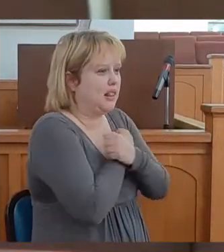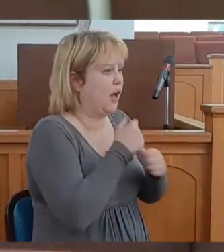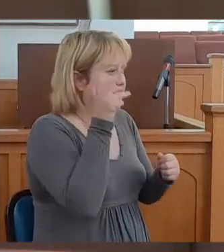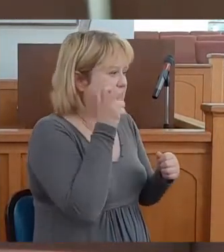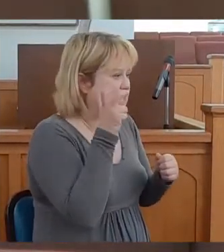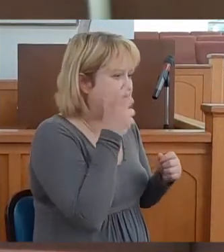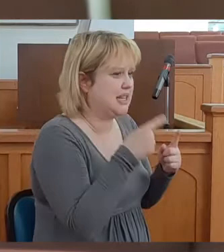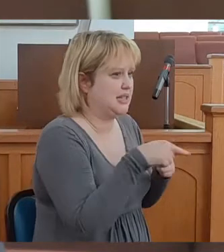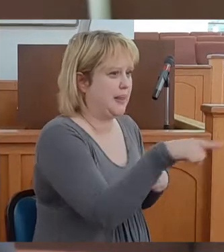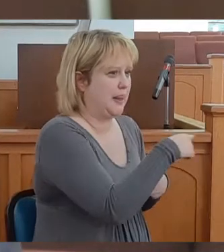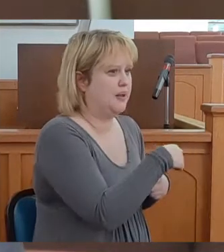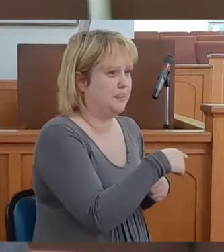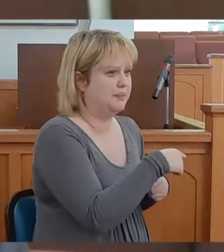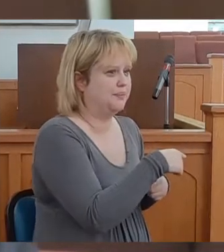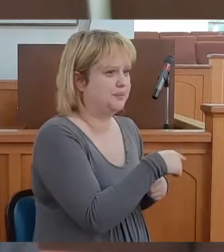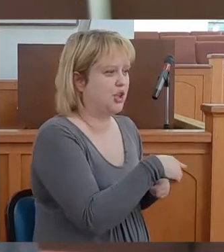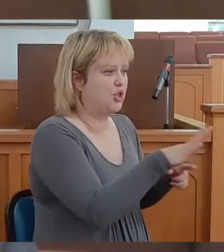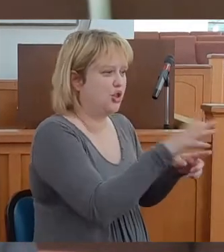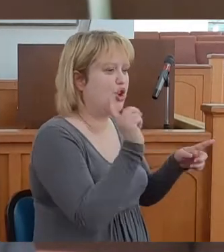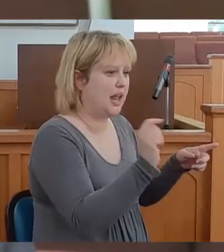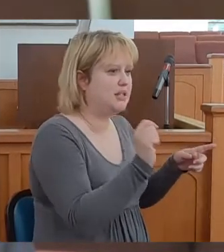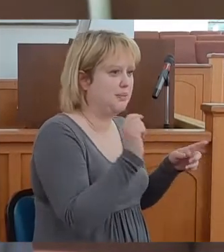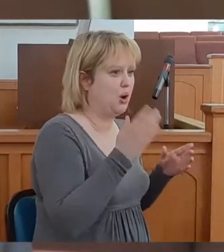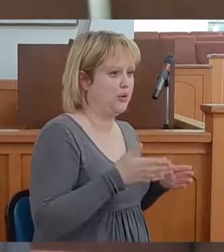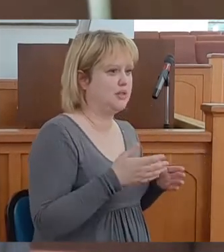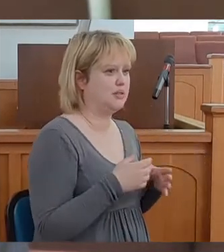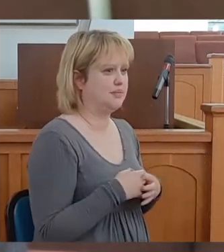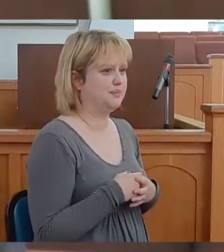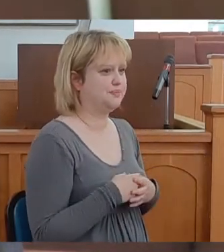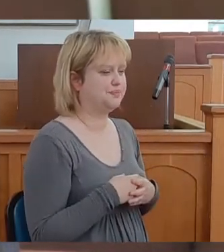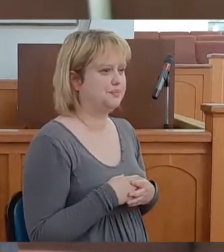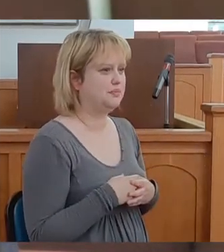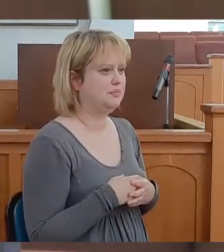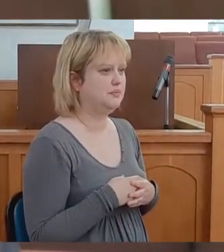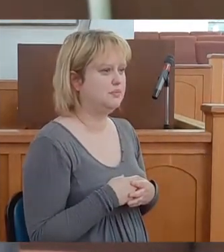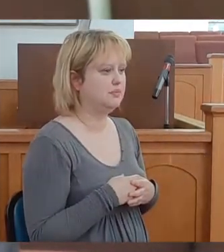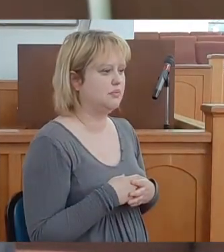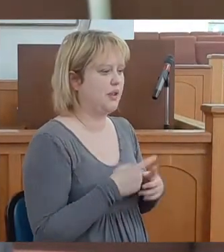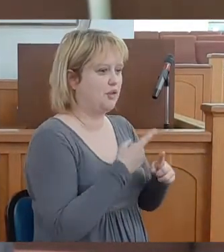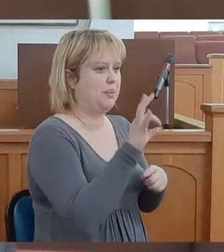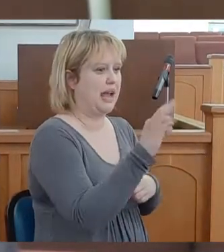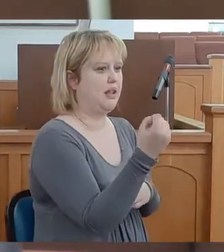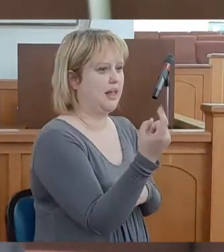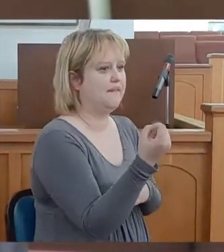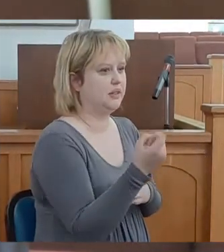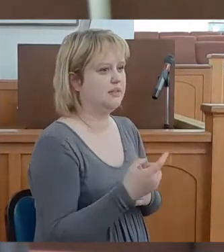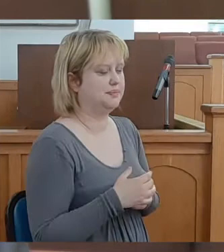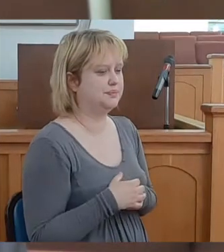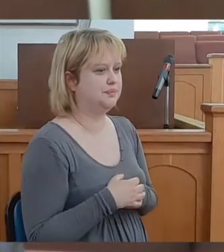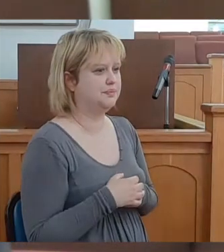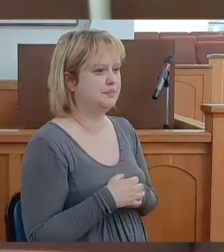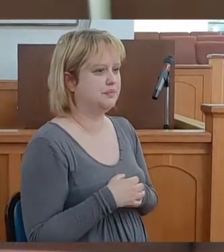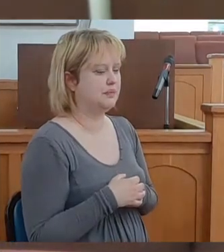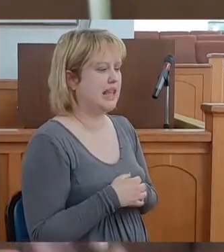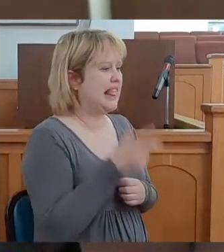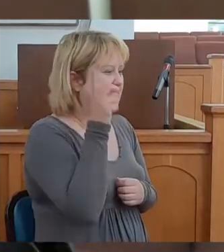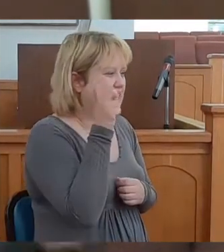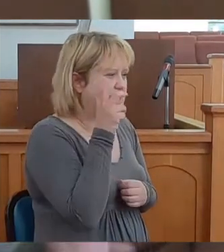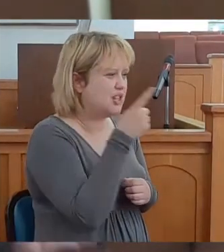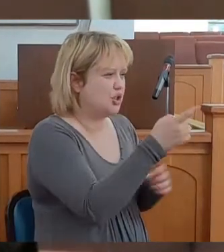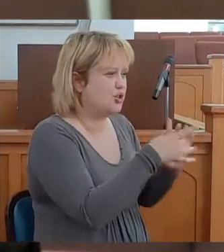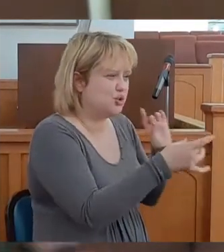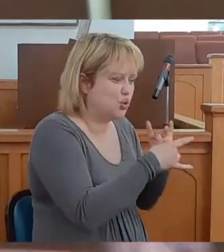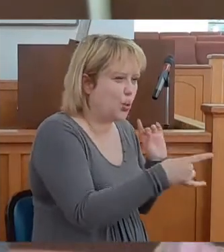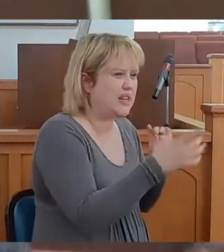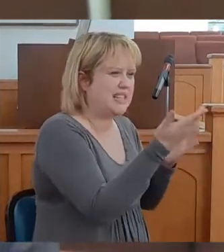listening to the testimonies of 9-11. Listening to the